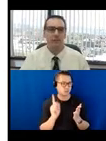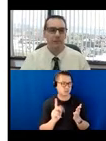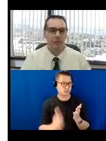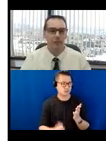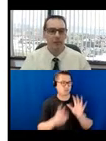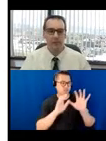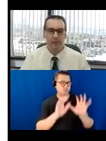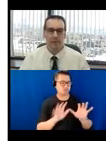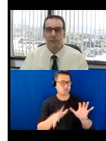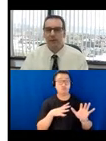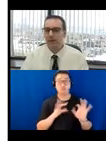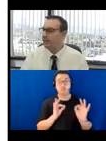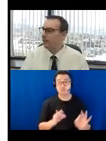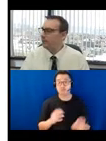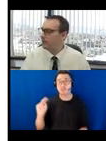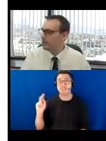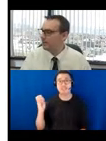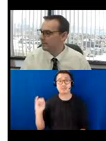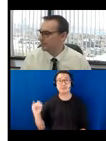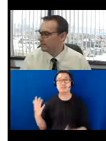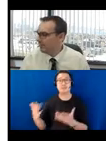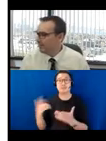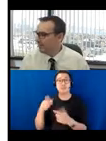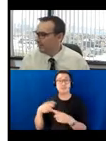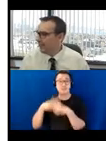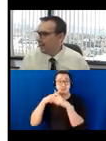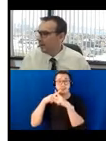Okay, great. So Naomi, you might not need to unmute yourself.